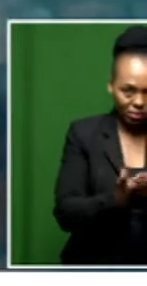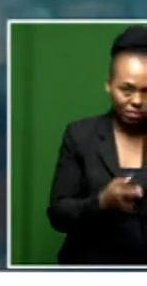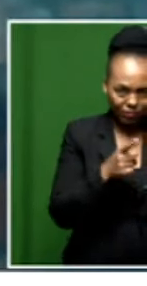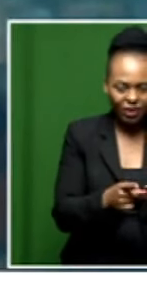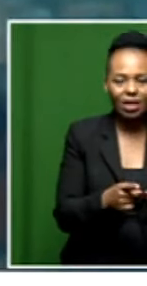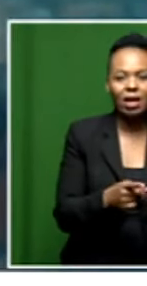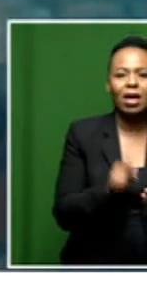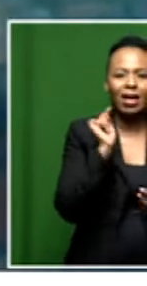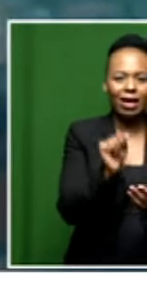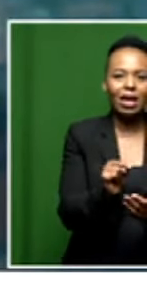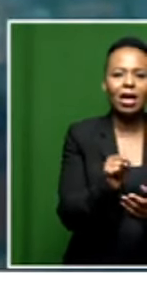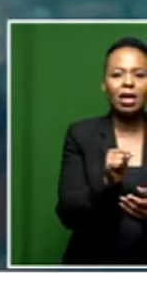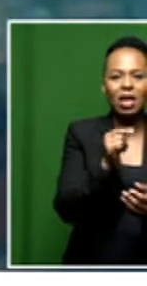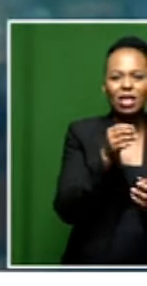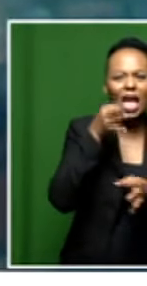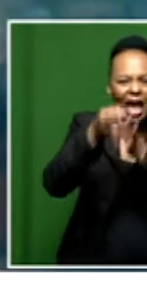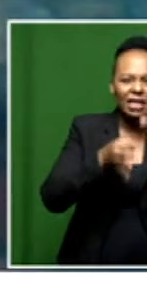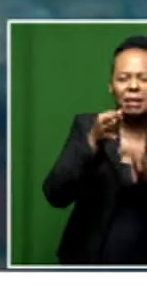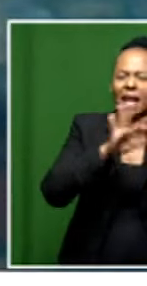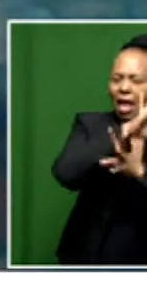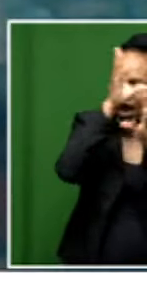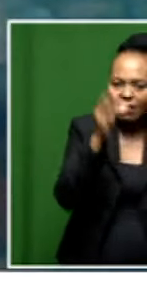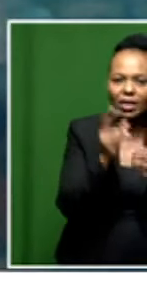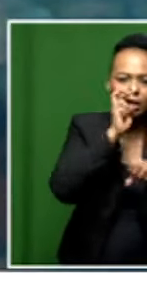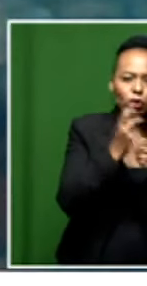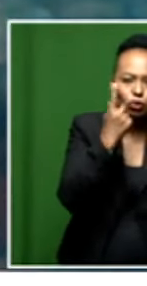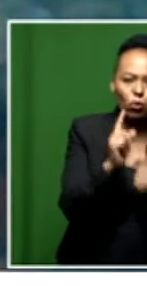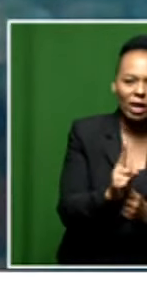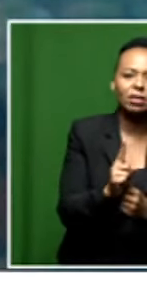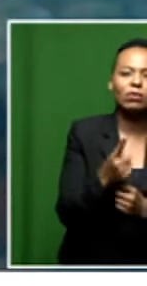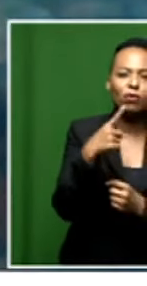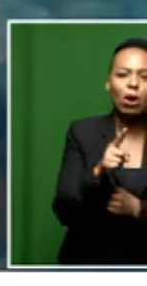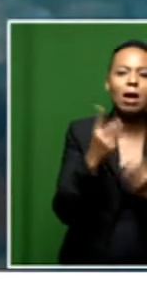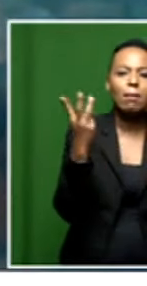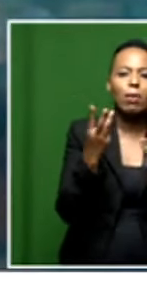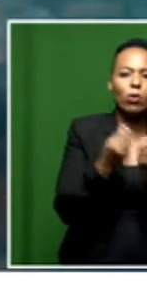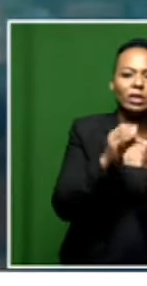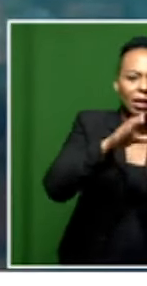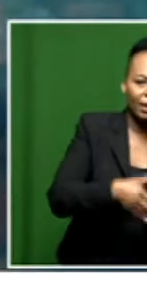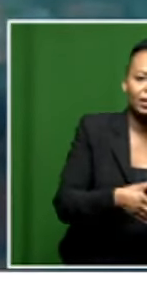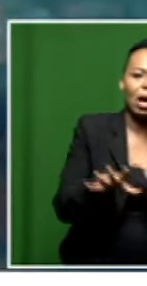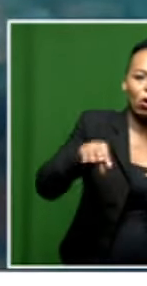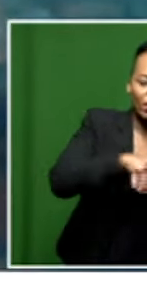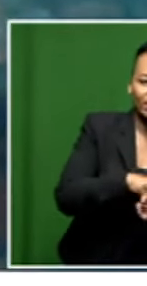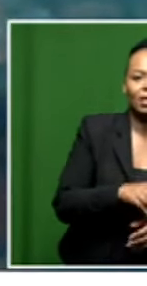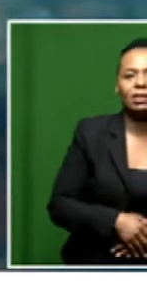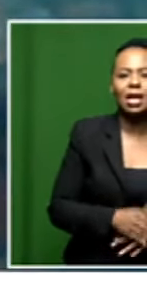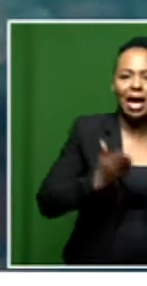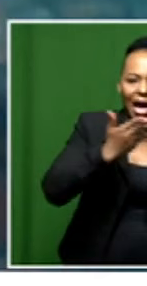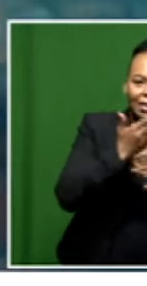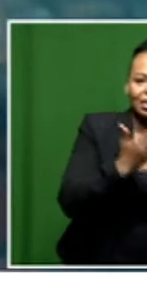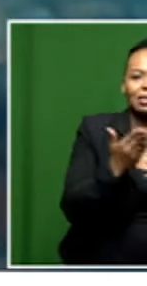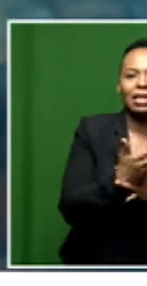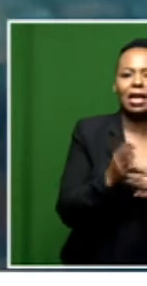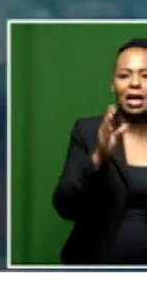done in order to ensure that persons with disabilities are accommodated in government, in terms of services, in terms of accessing government